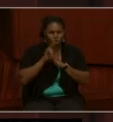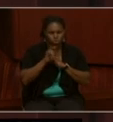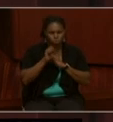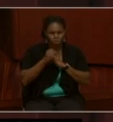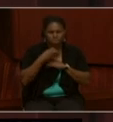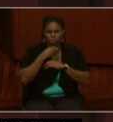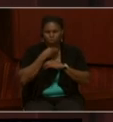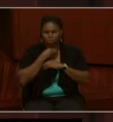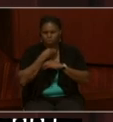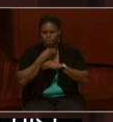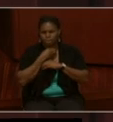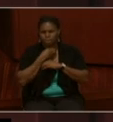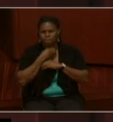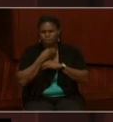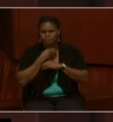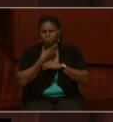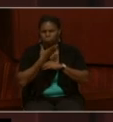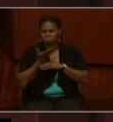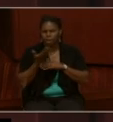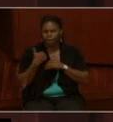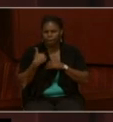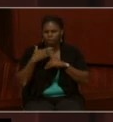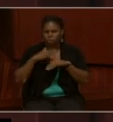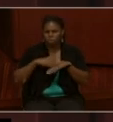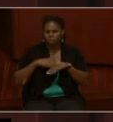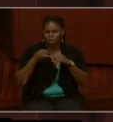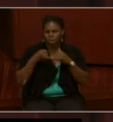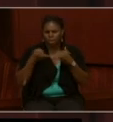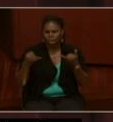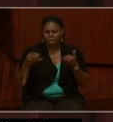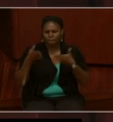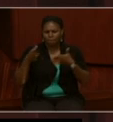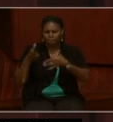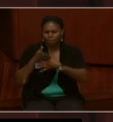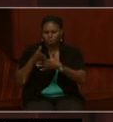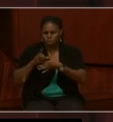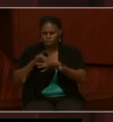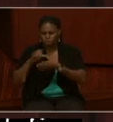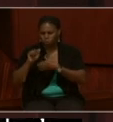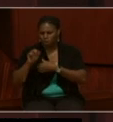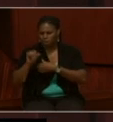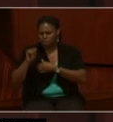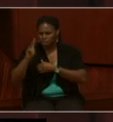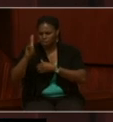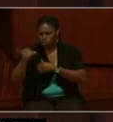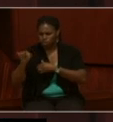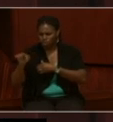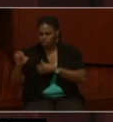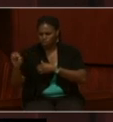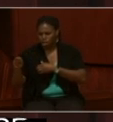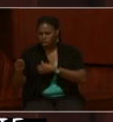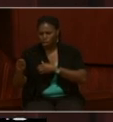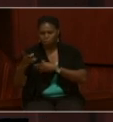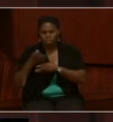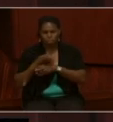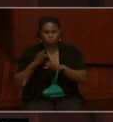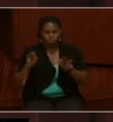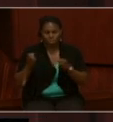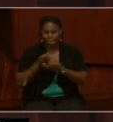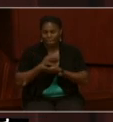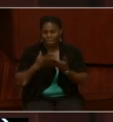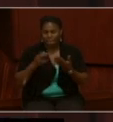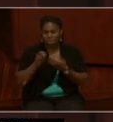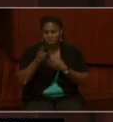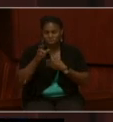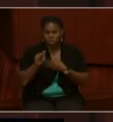muster rolls are available online through our partnership with Ancestry.com. And again, those are available free at any NARA research